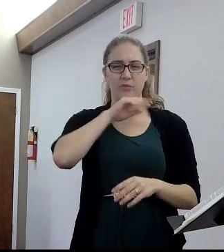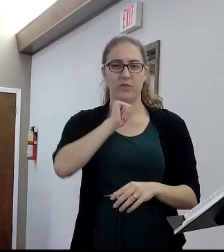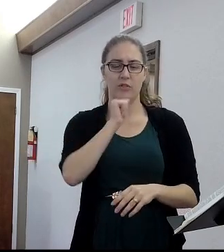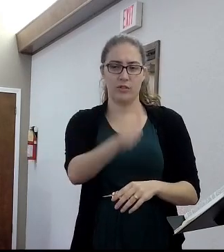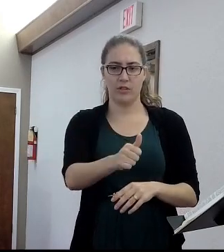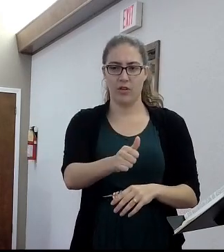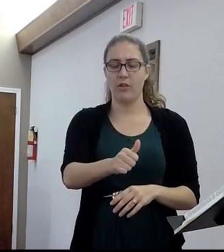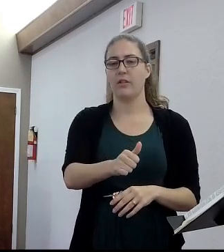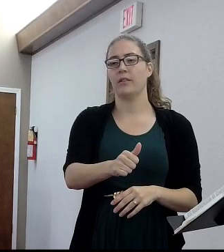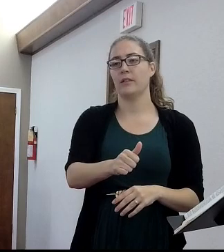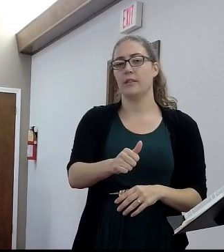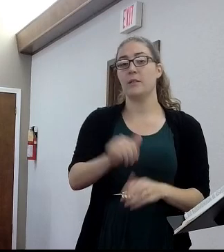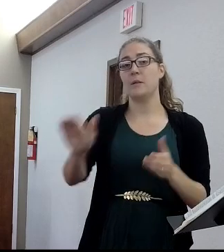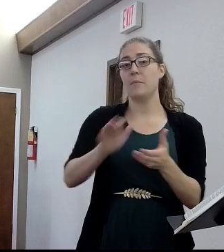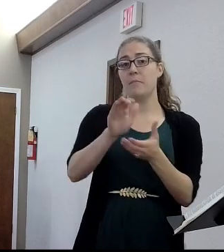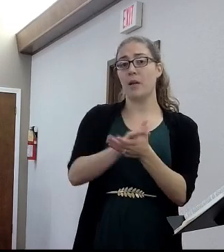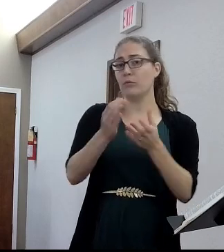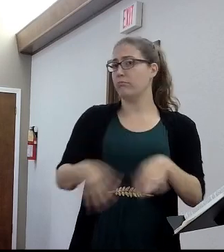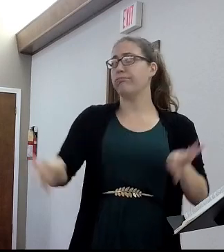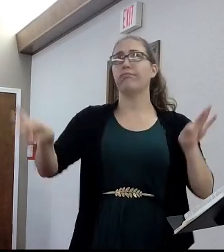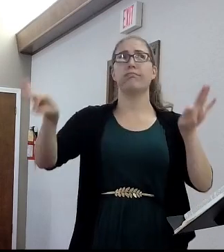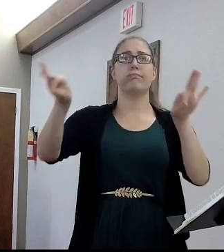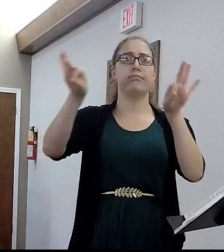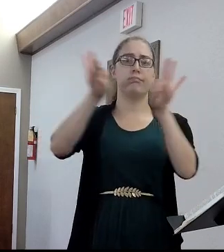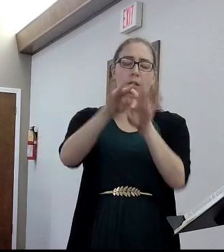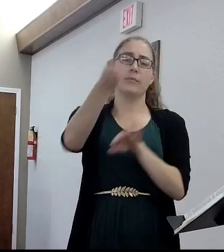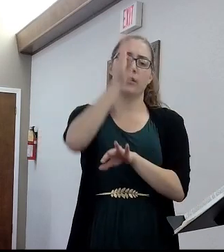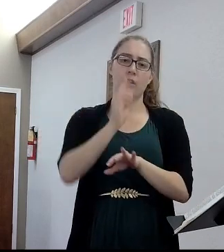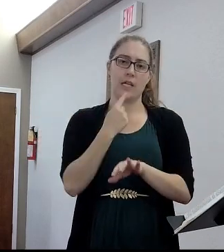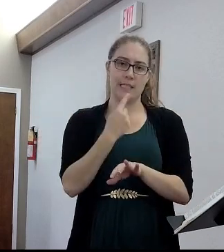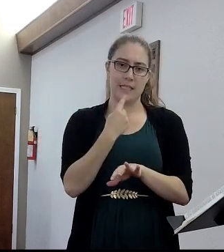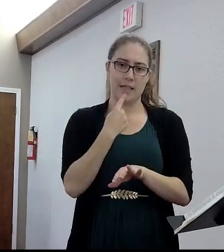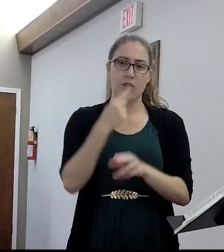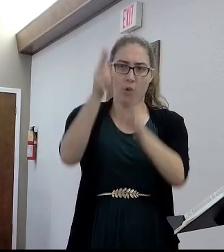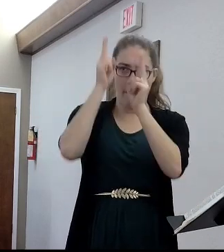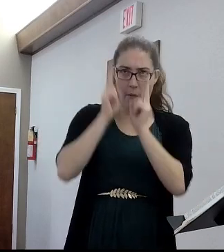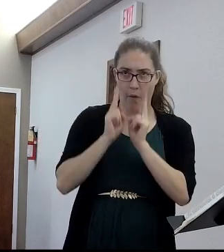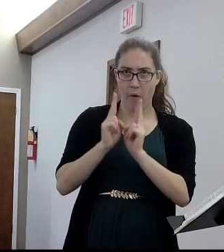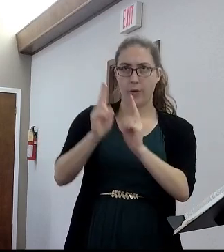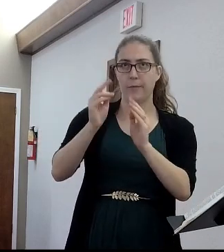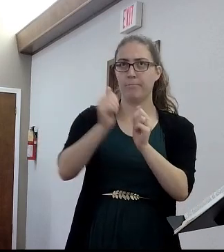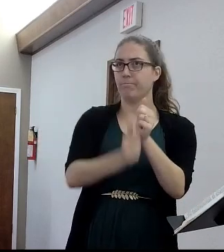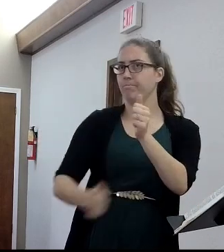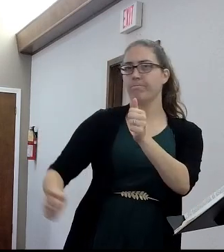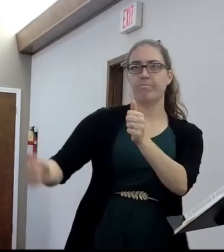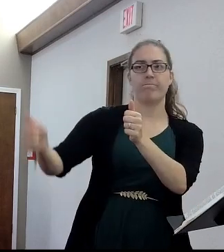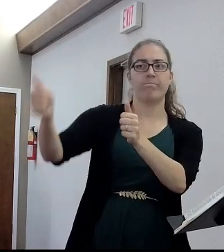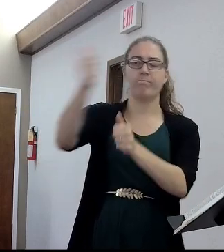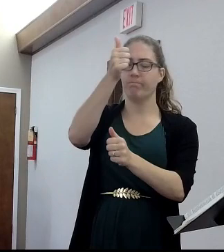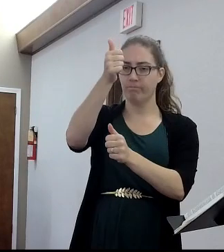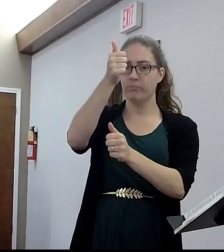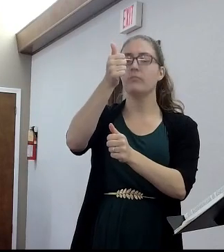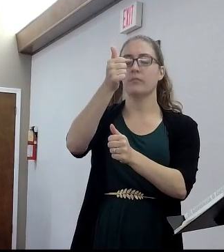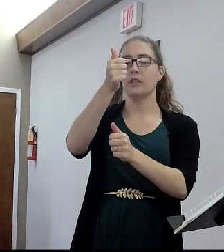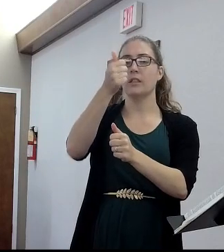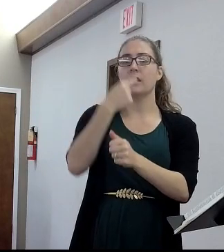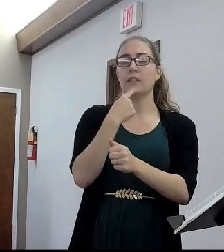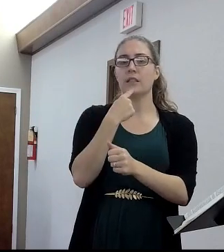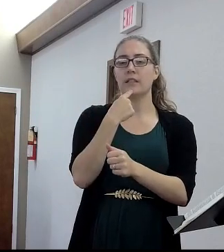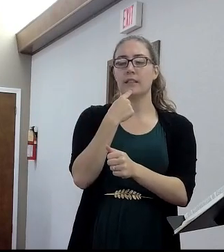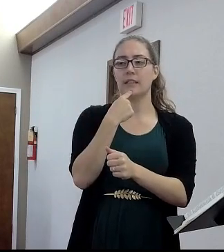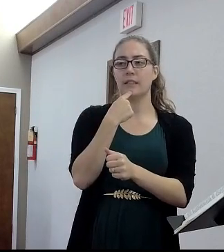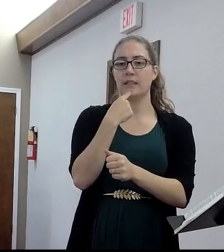marriage is an incredibly important thing. God says it should be honored above all things. And quite frankly, it talks about the physical